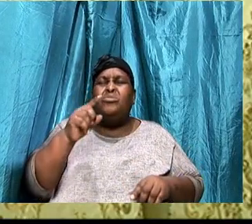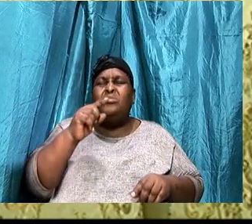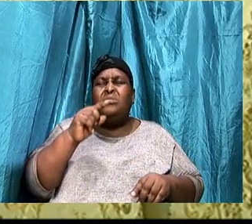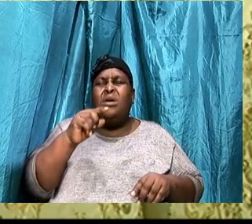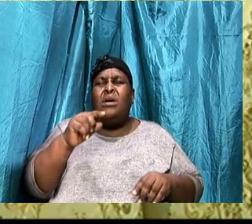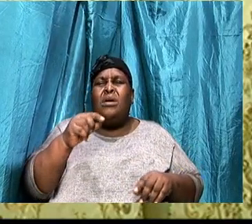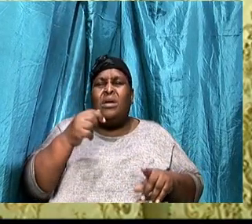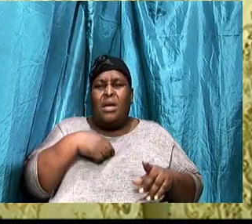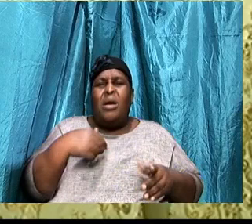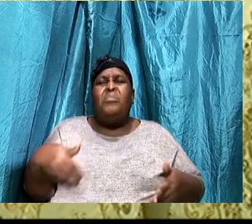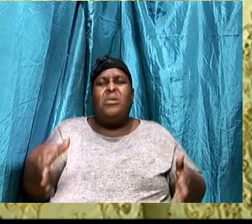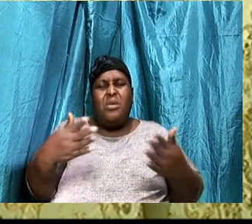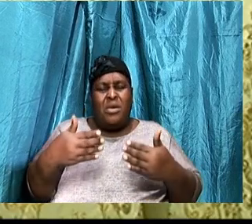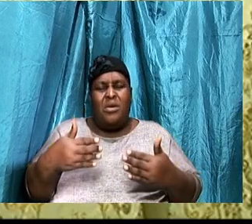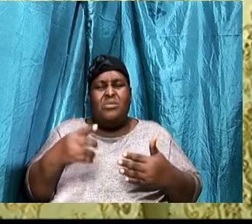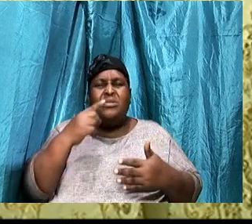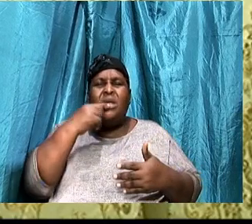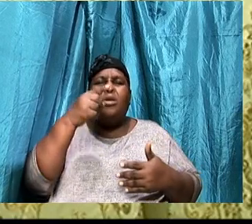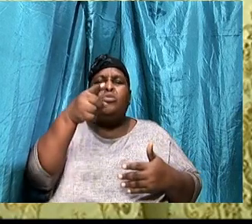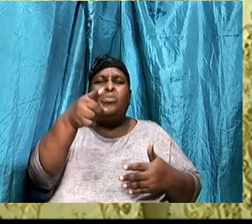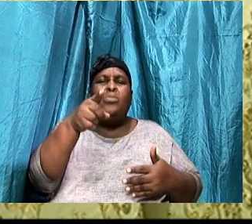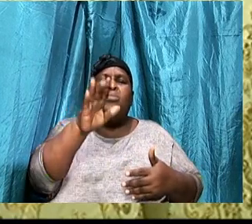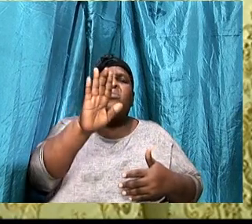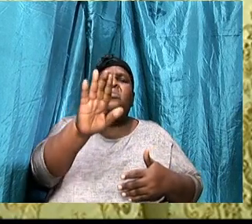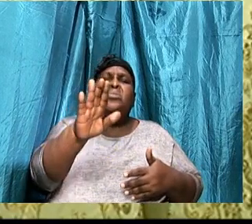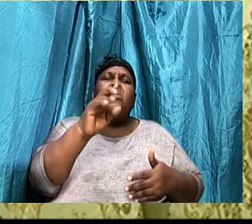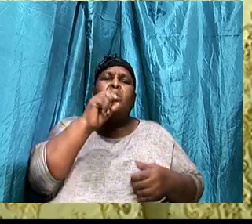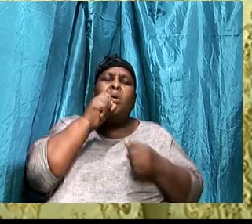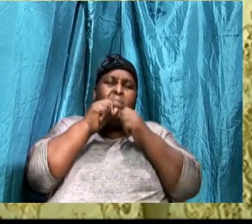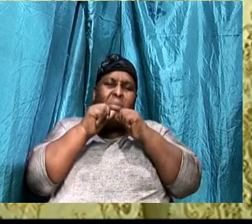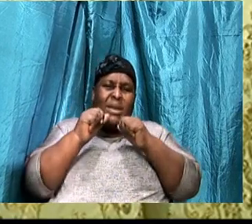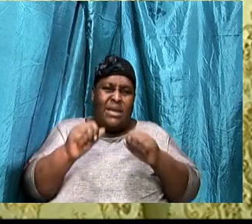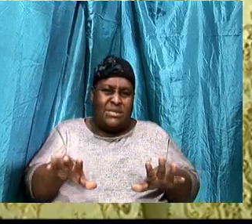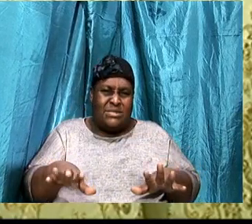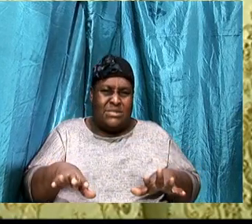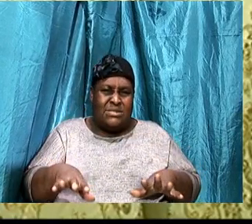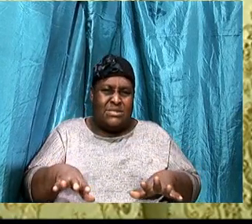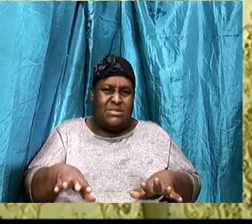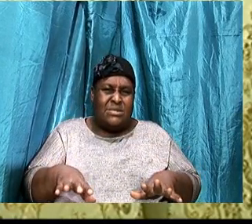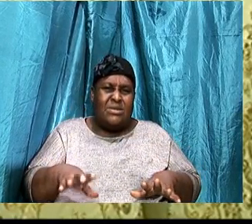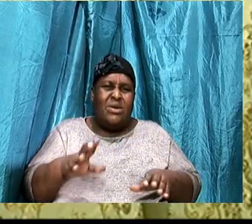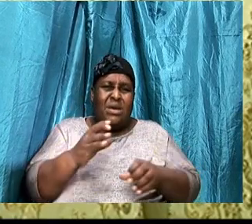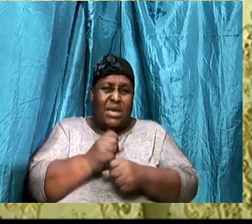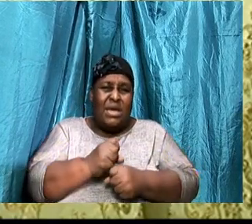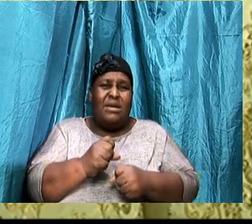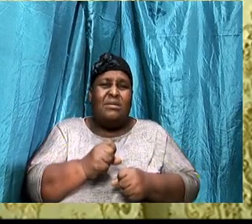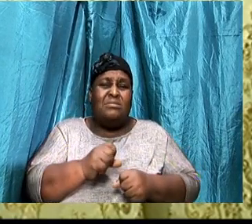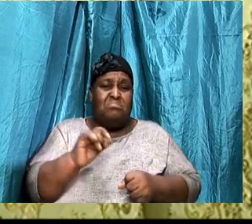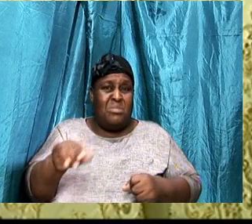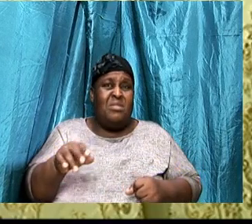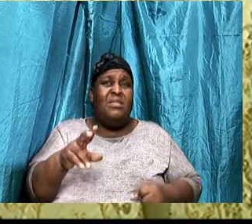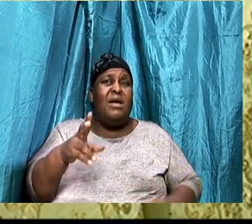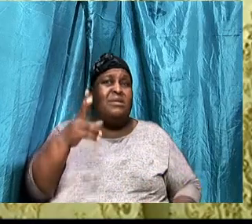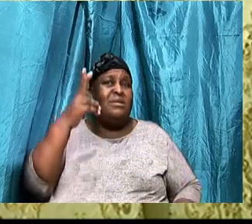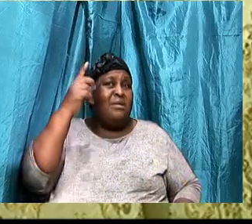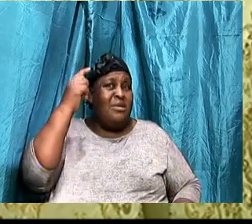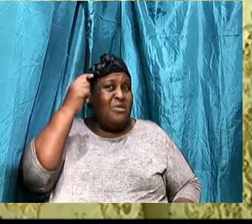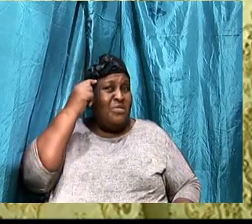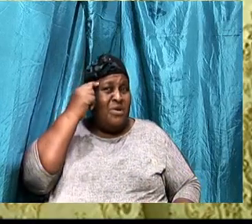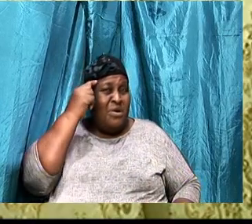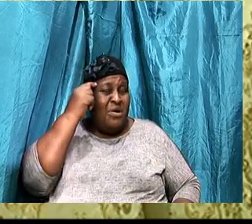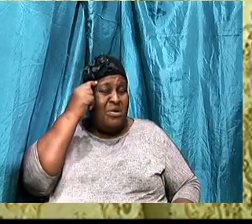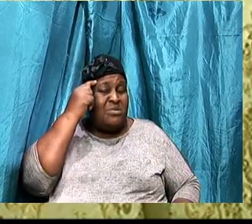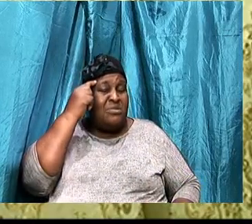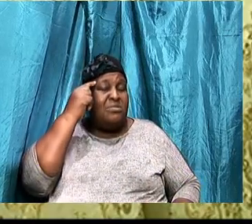you, That you are blessed, As of today, I want you to get that thought, Out of your mind, Satan, This thought is